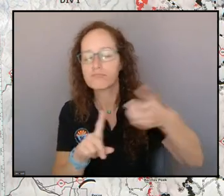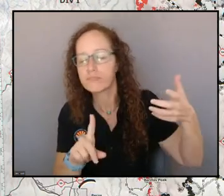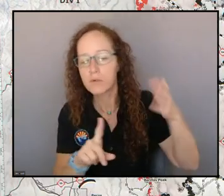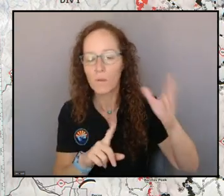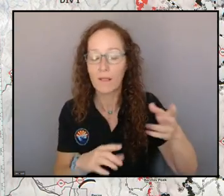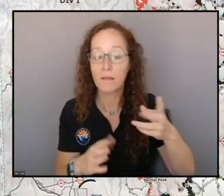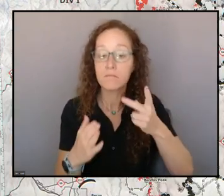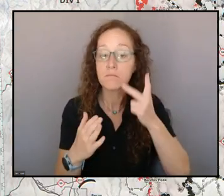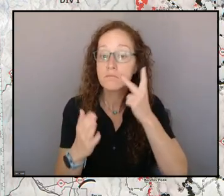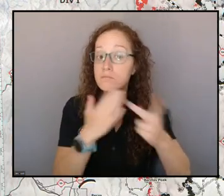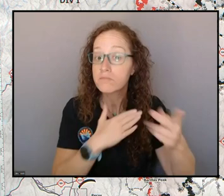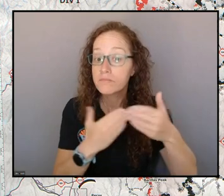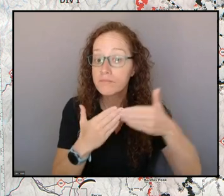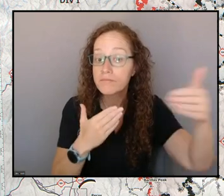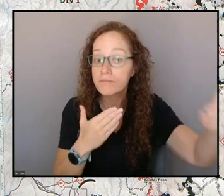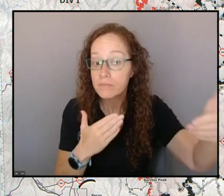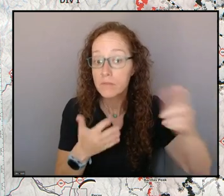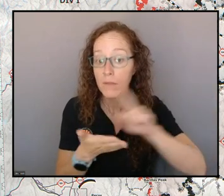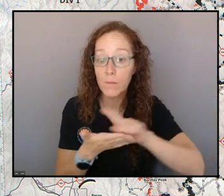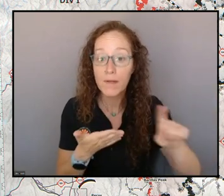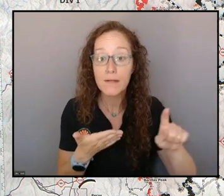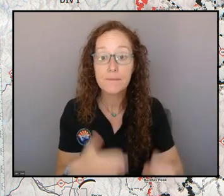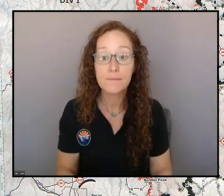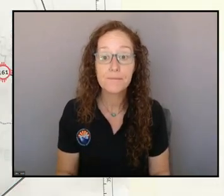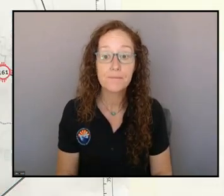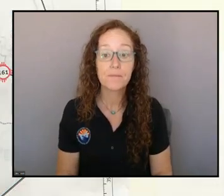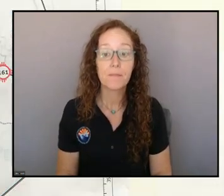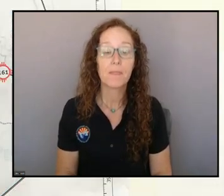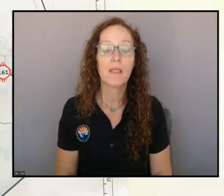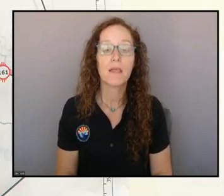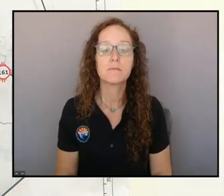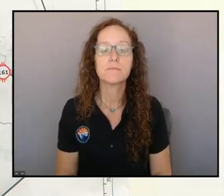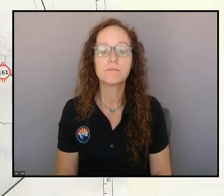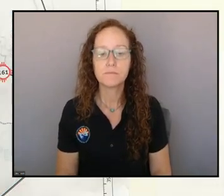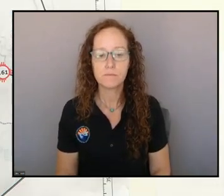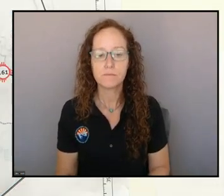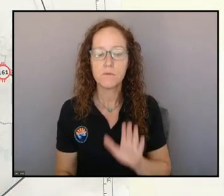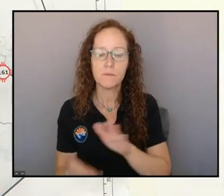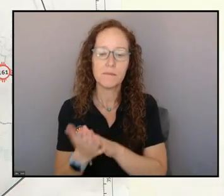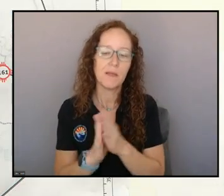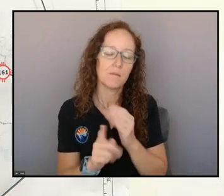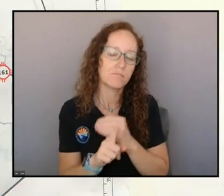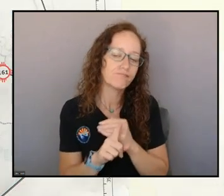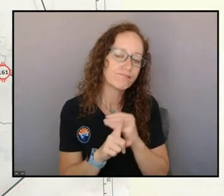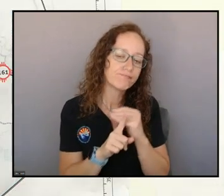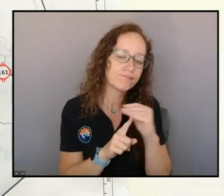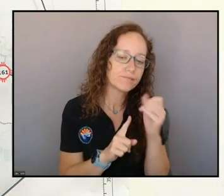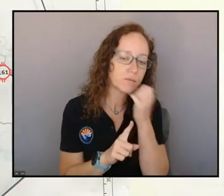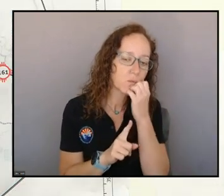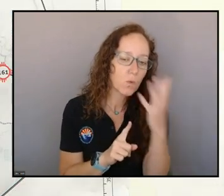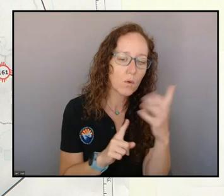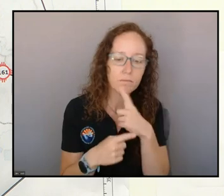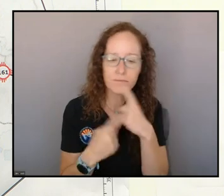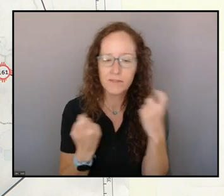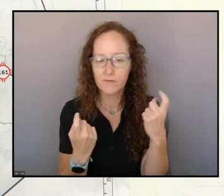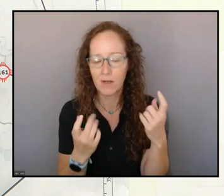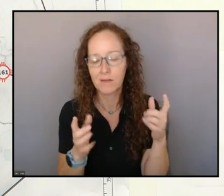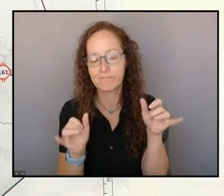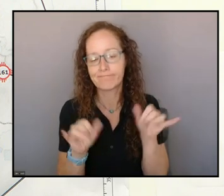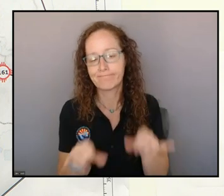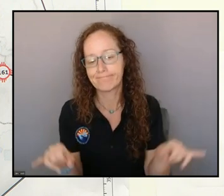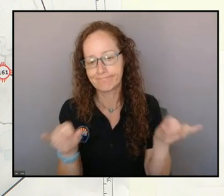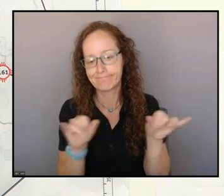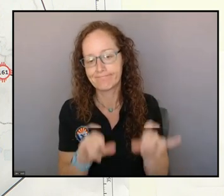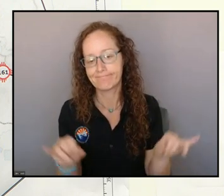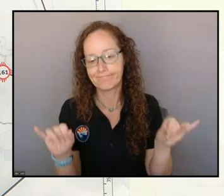at the rest of the week here, we're going to see a warming and drying trend, kind of getting back into the status quo of what we've